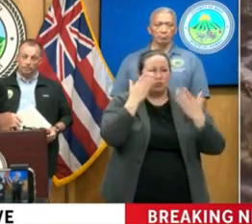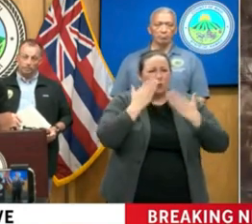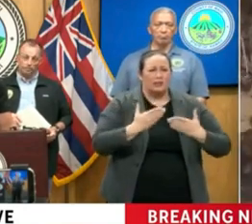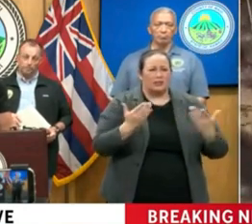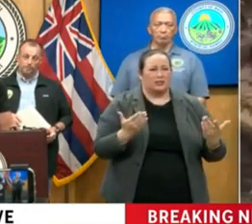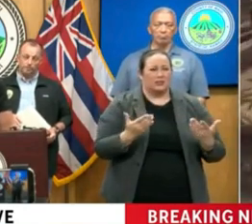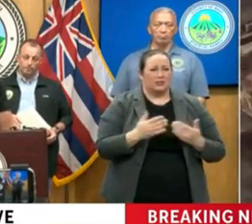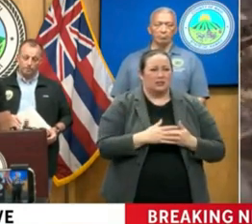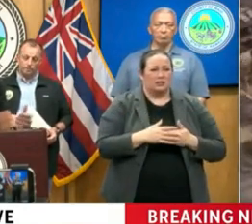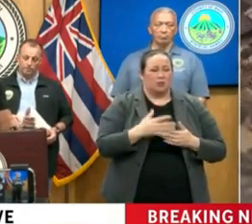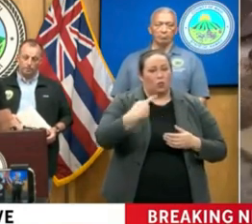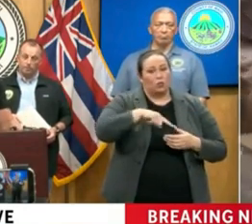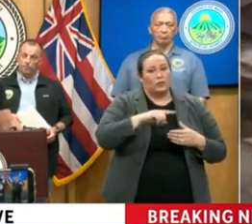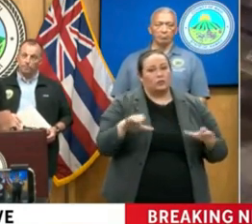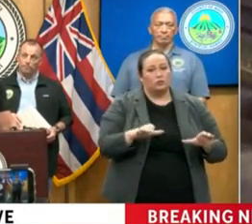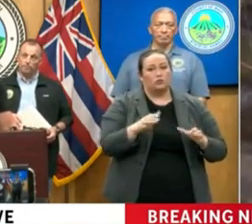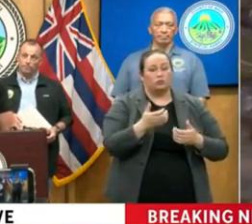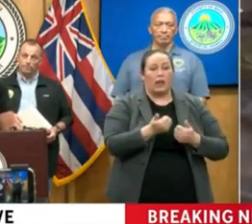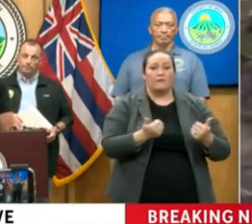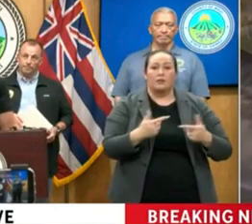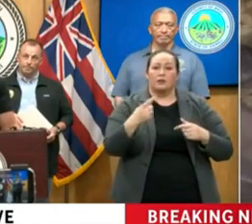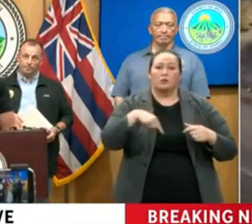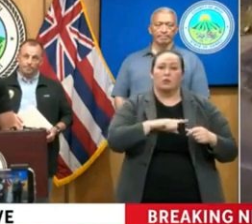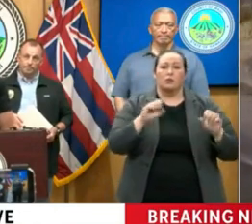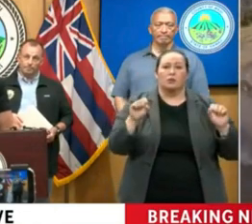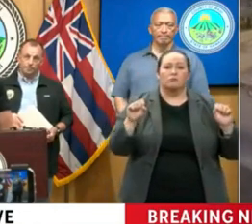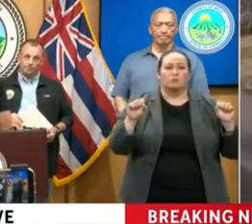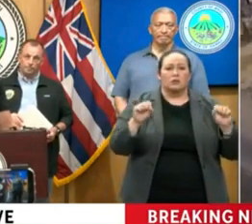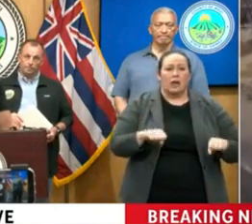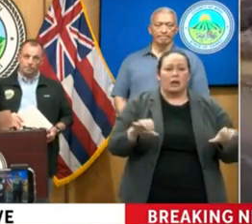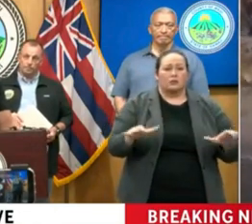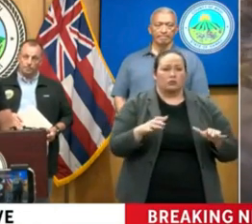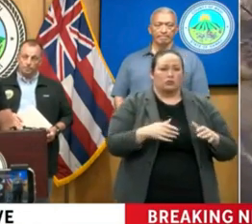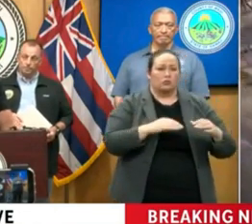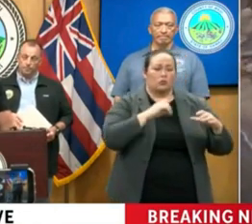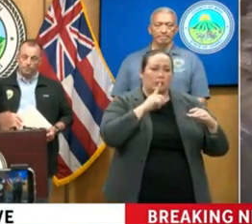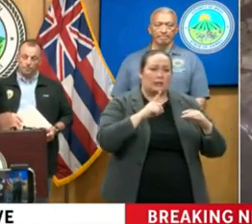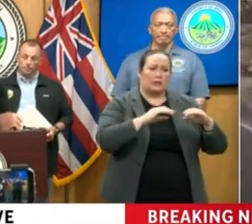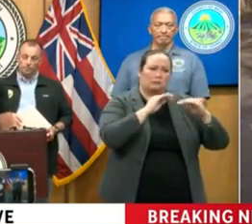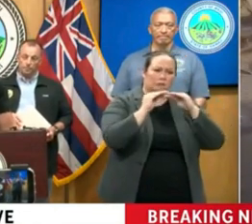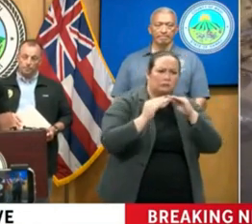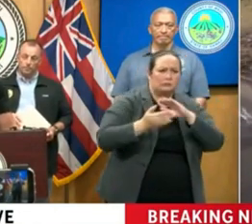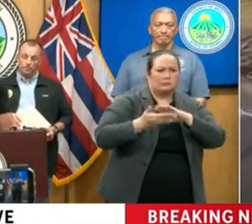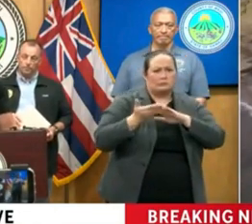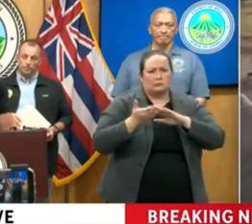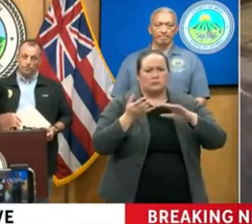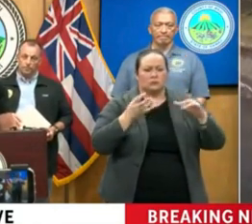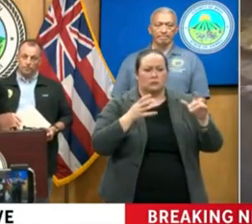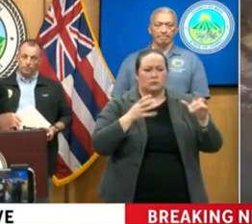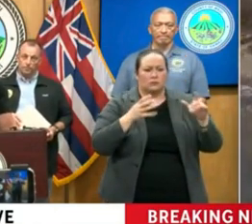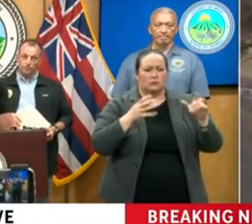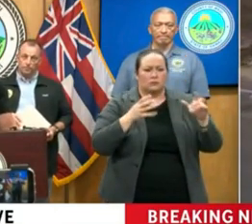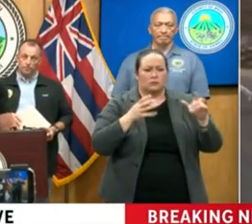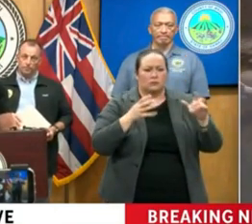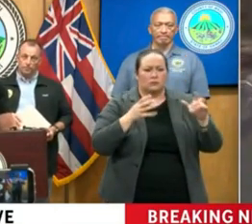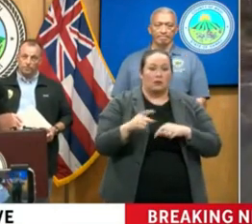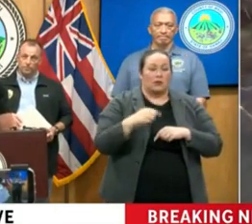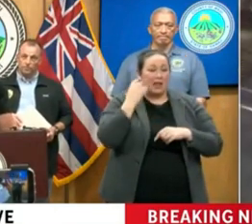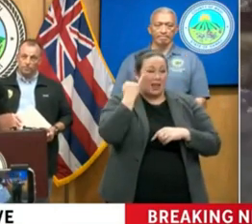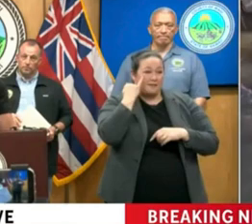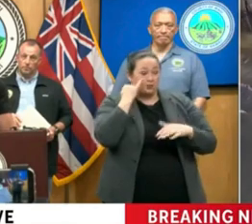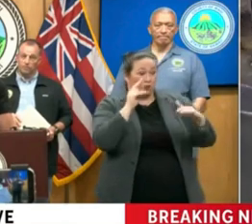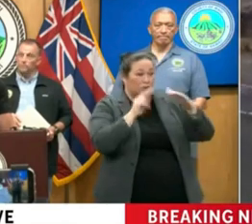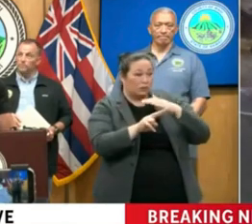And so we do everything we can to mitigate the threats when they come. But this was not one of those, if it's predictable, it's preventable.